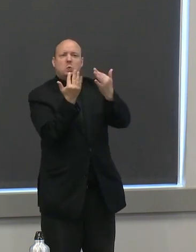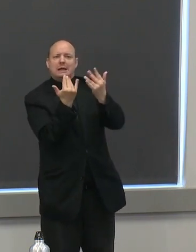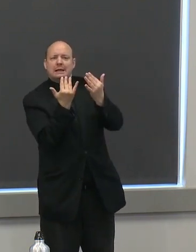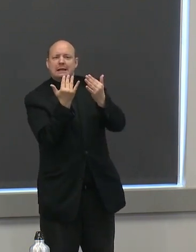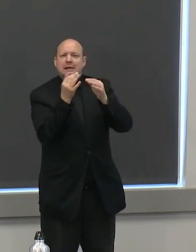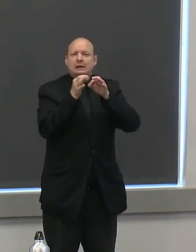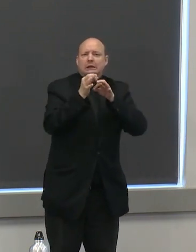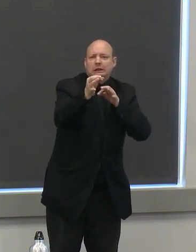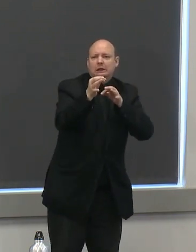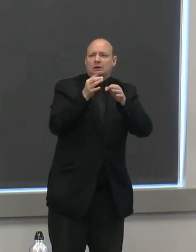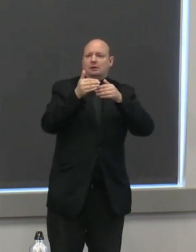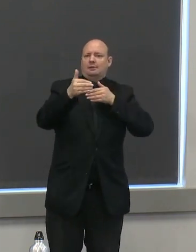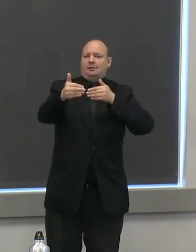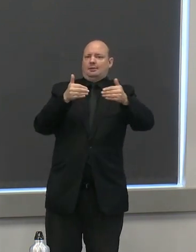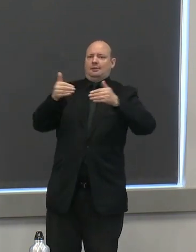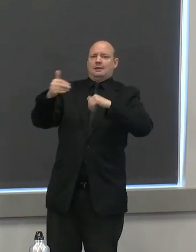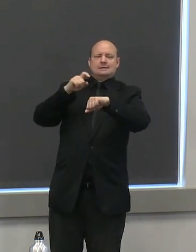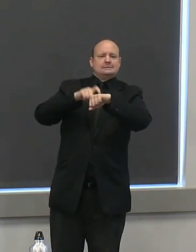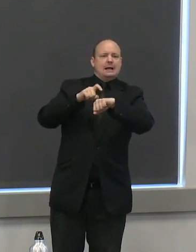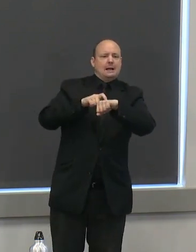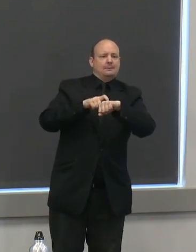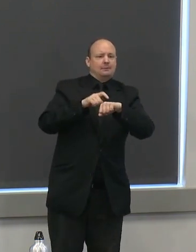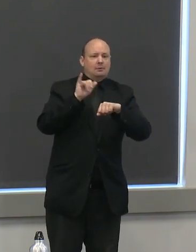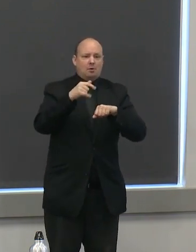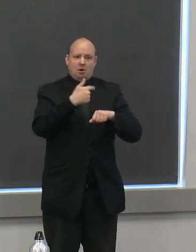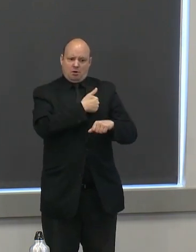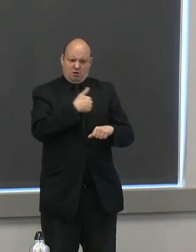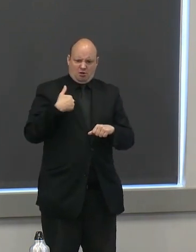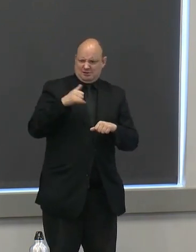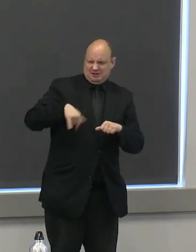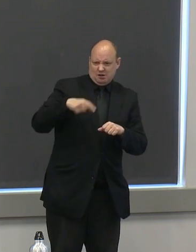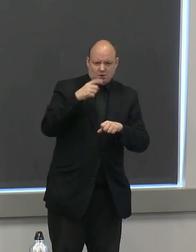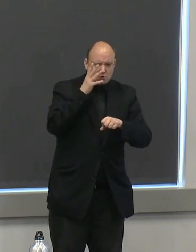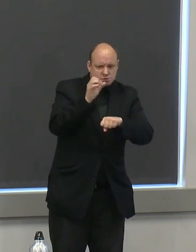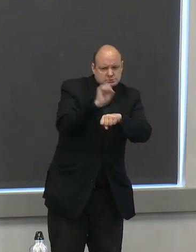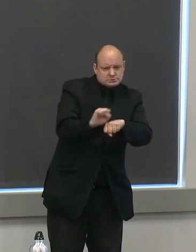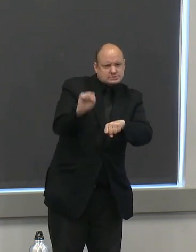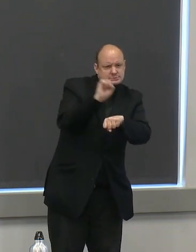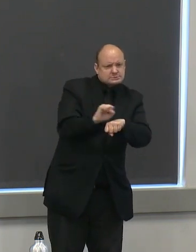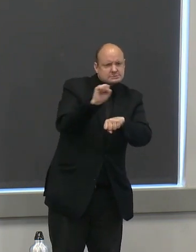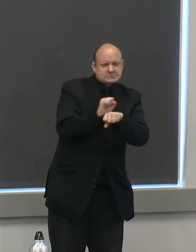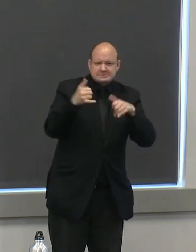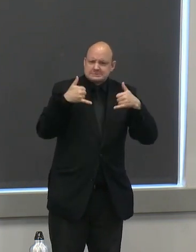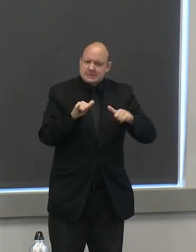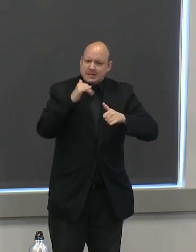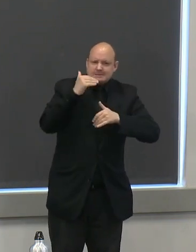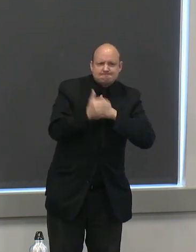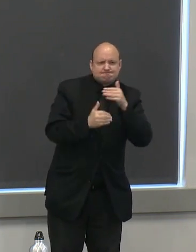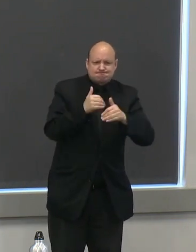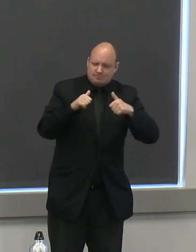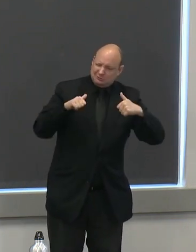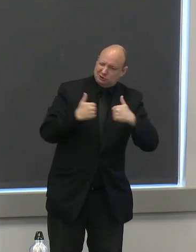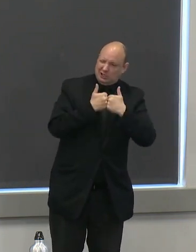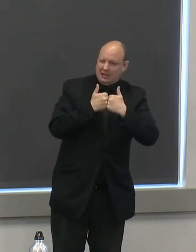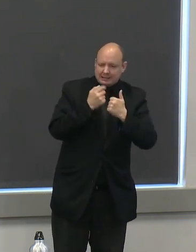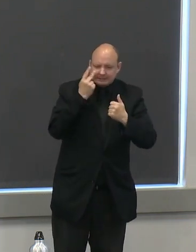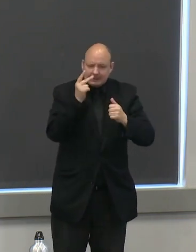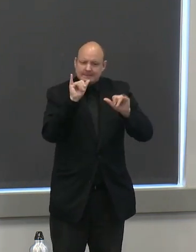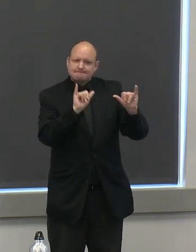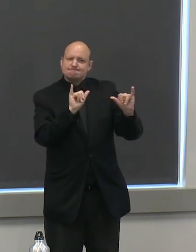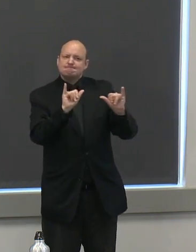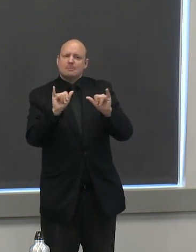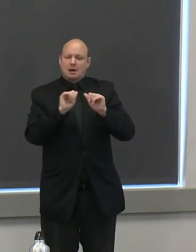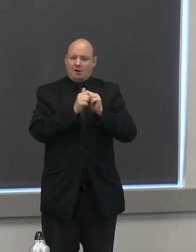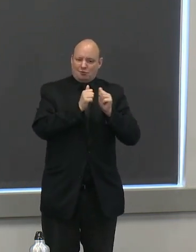combined and joint efforts that we can continue to combat this virus together because we are truly all in this